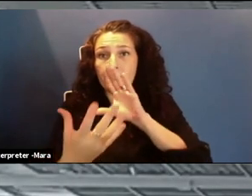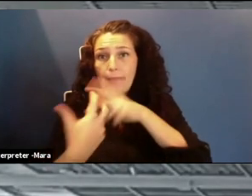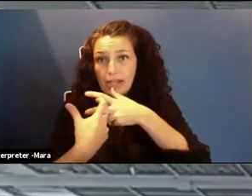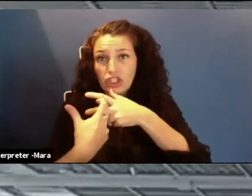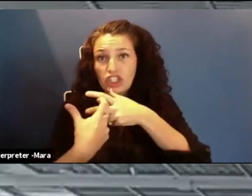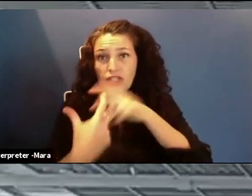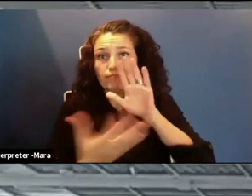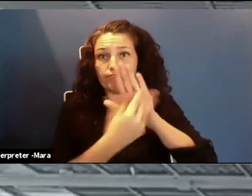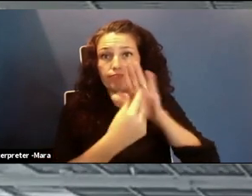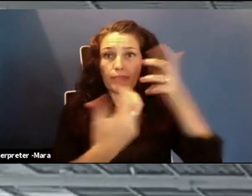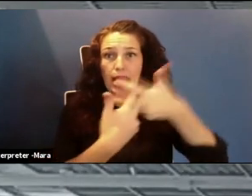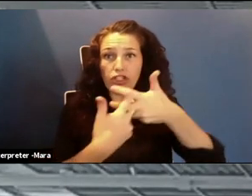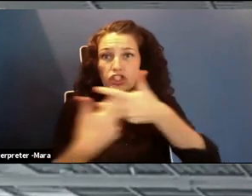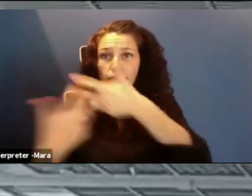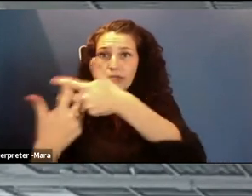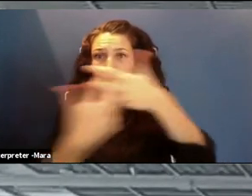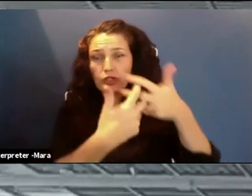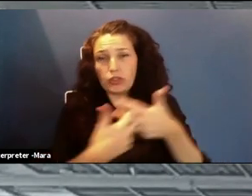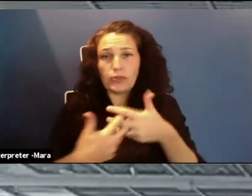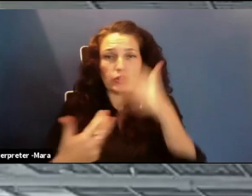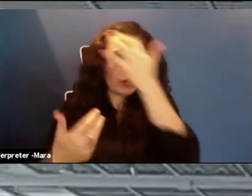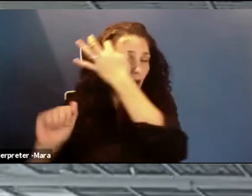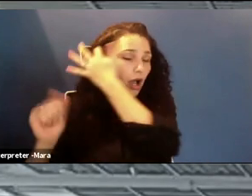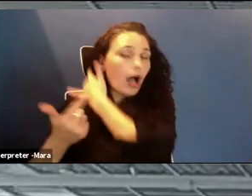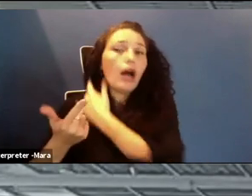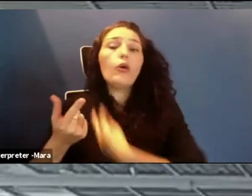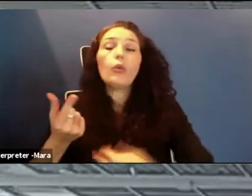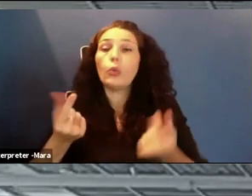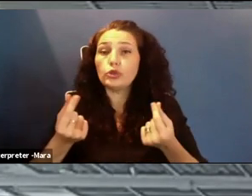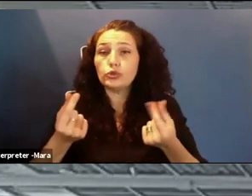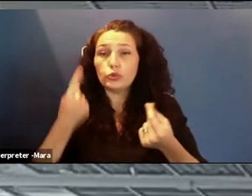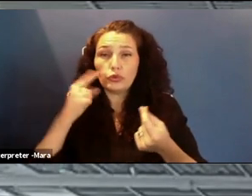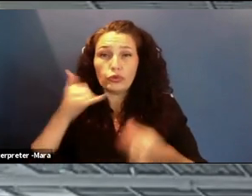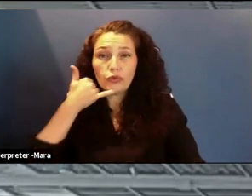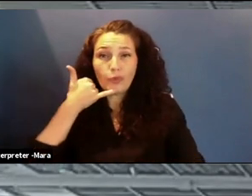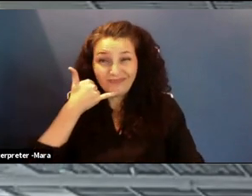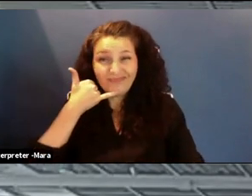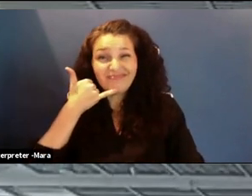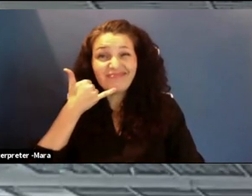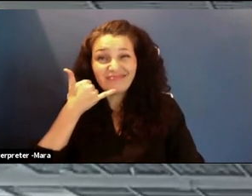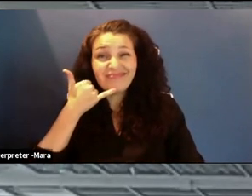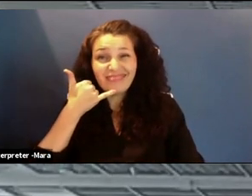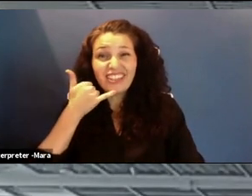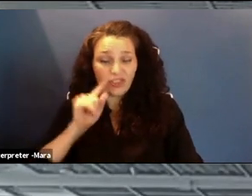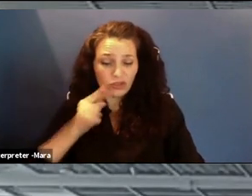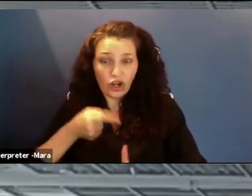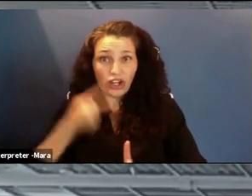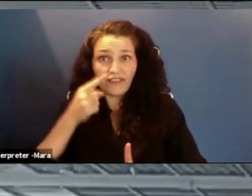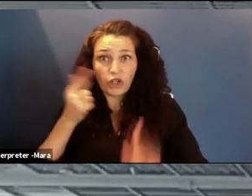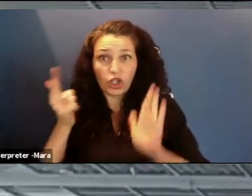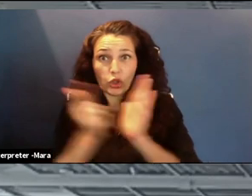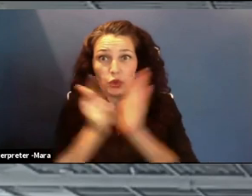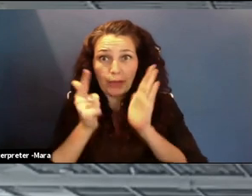With everything you do on your phone, they are a natural target for criminals. If they can get access to them, they